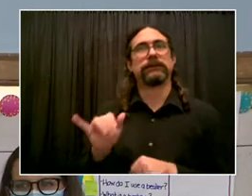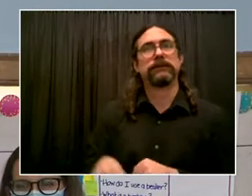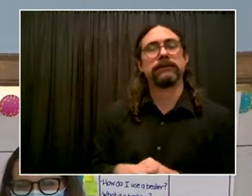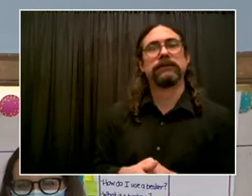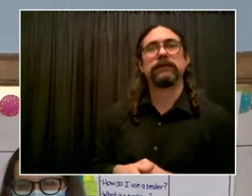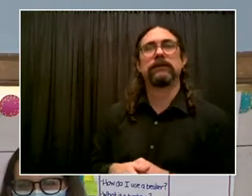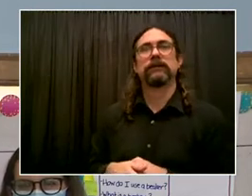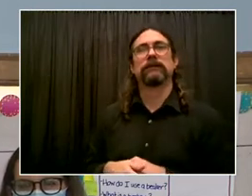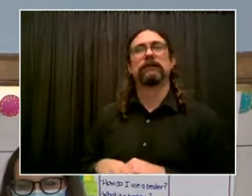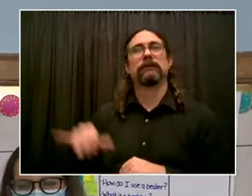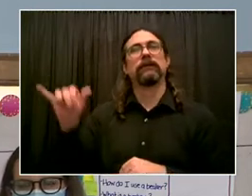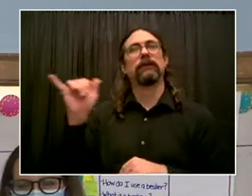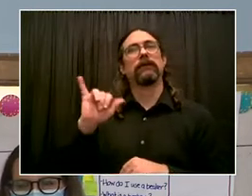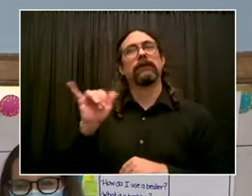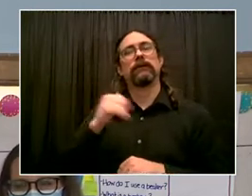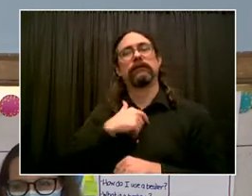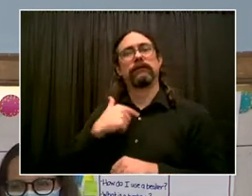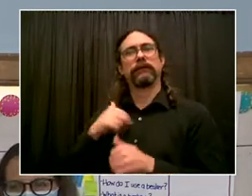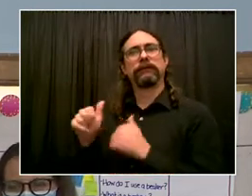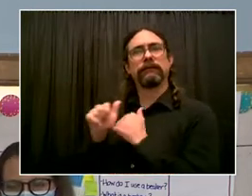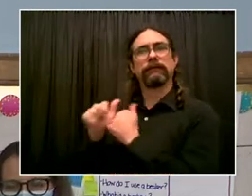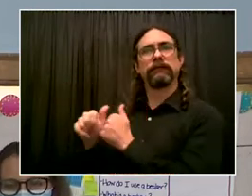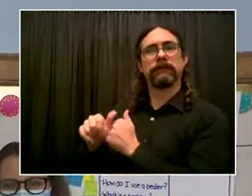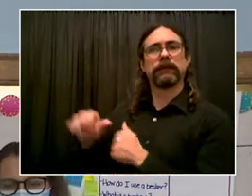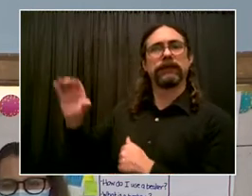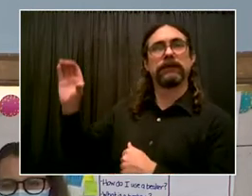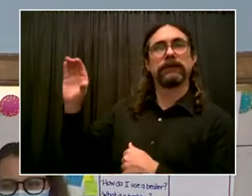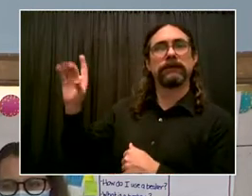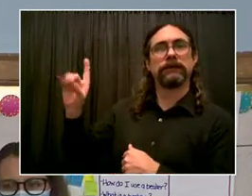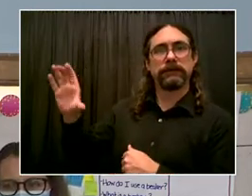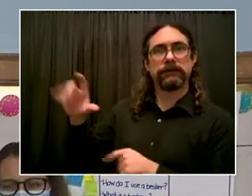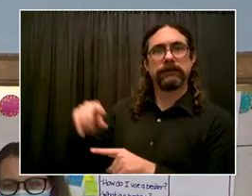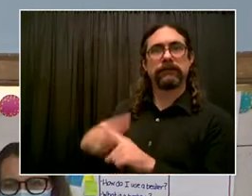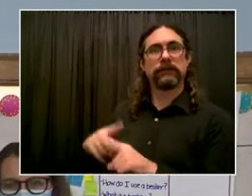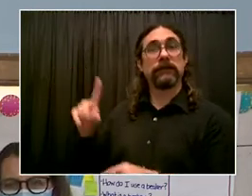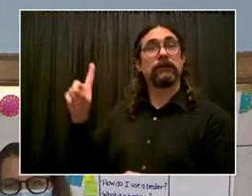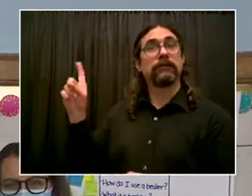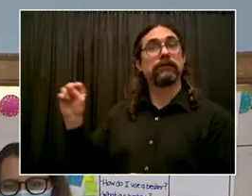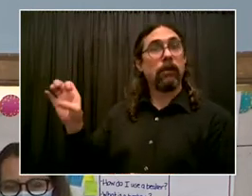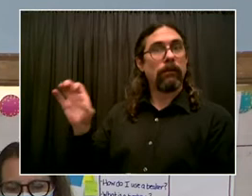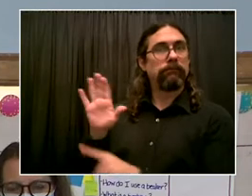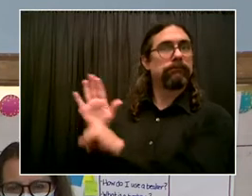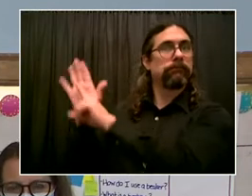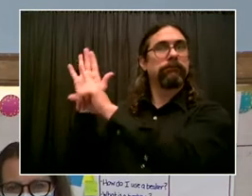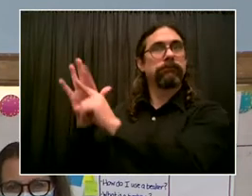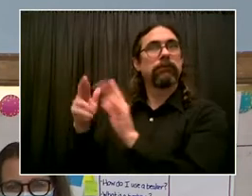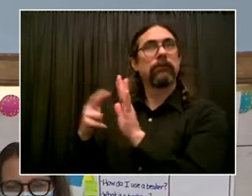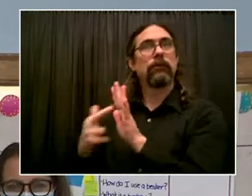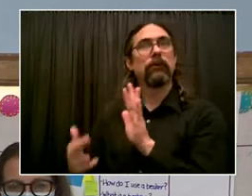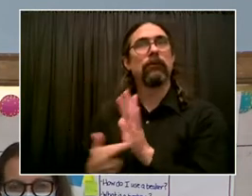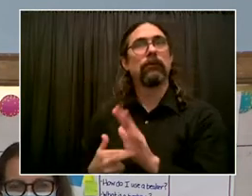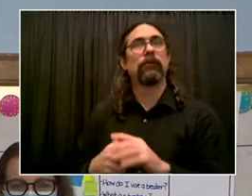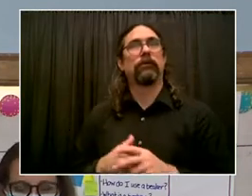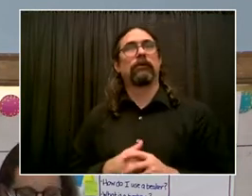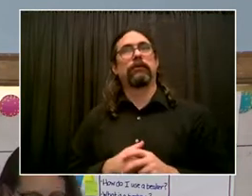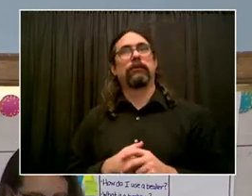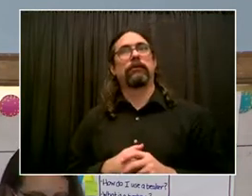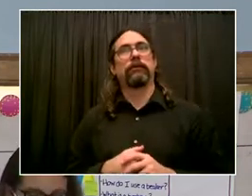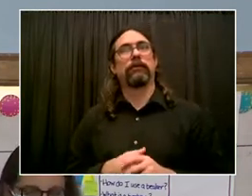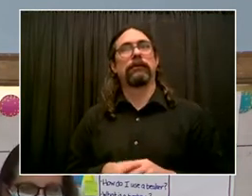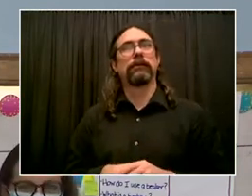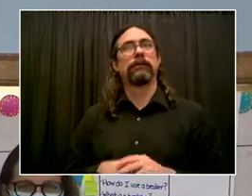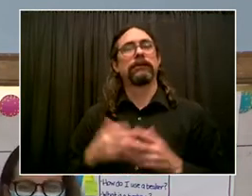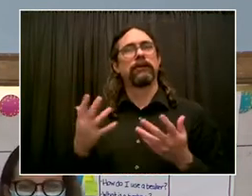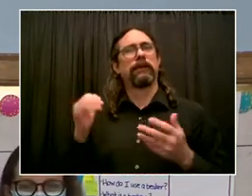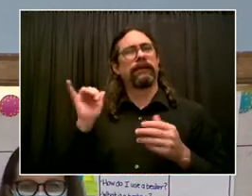social events as well, but following the guidelines. And that's creating connection in our community again, which we've all been really,